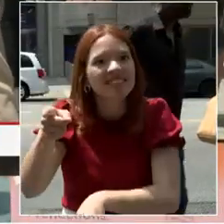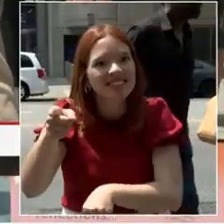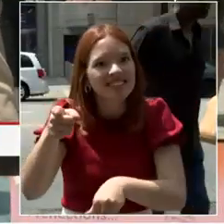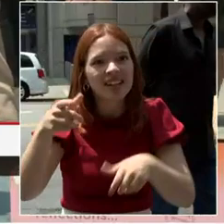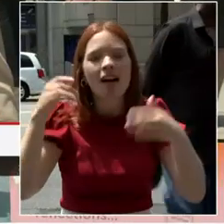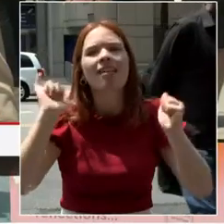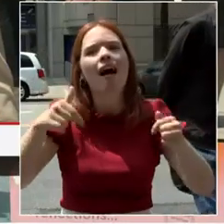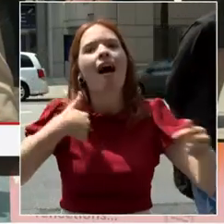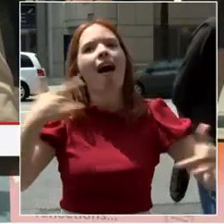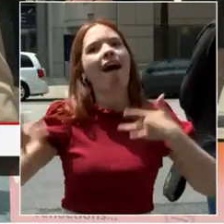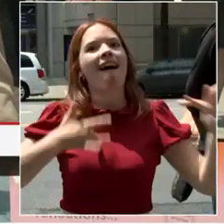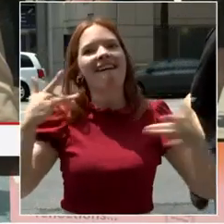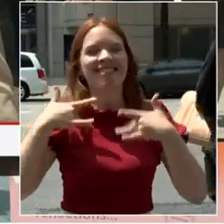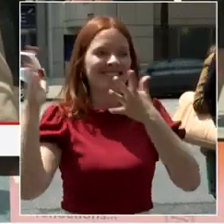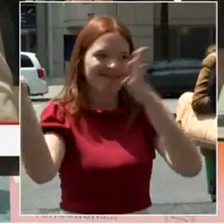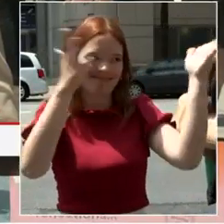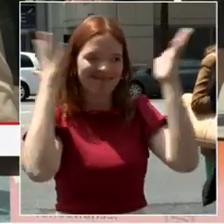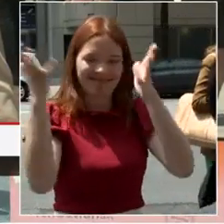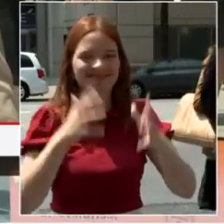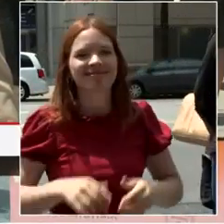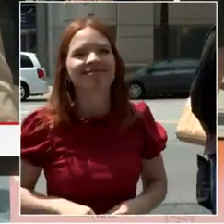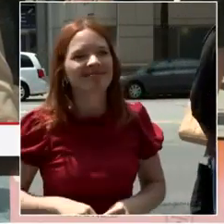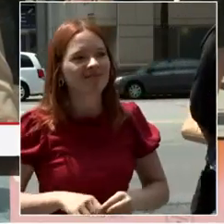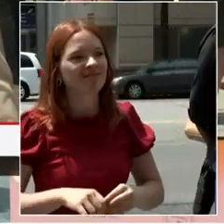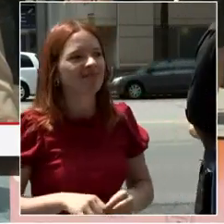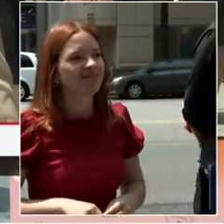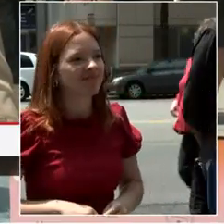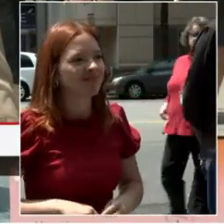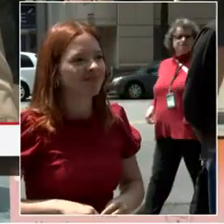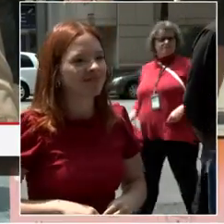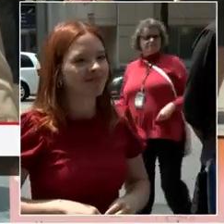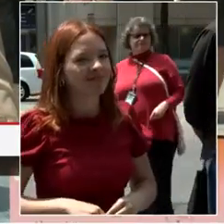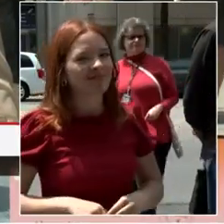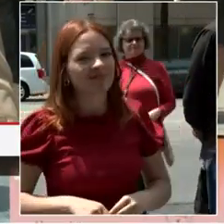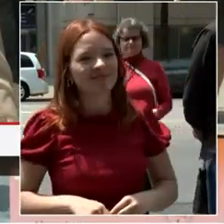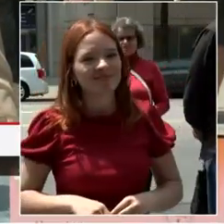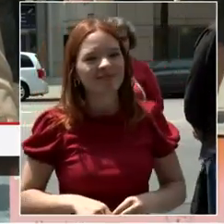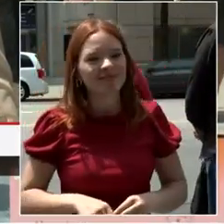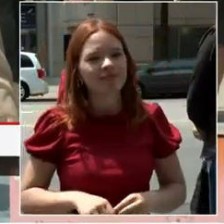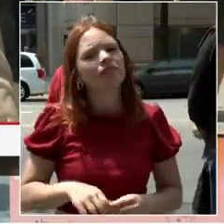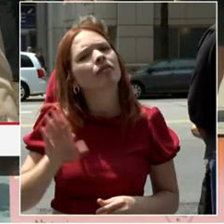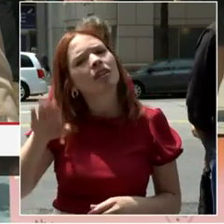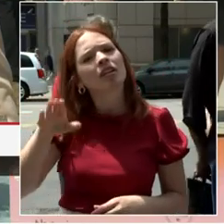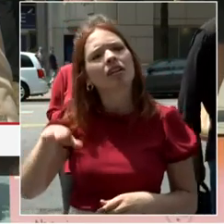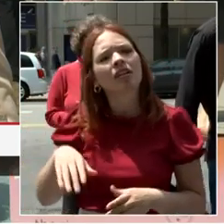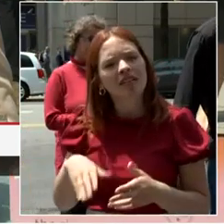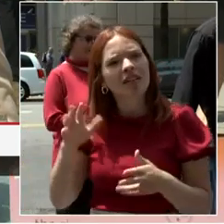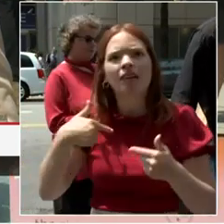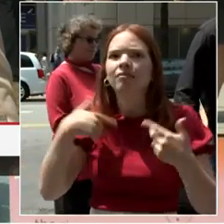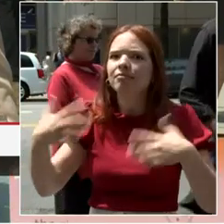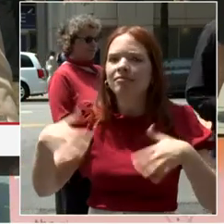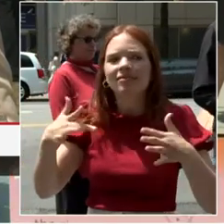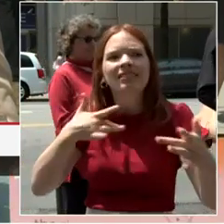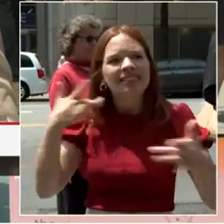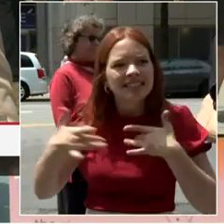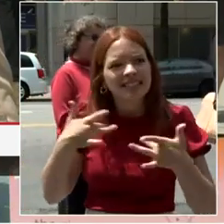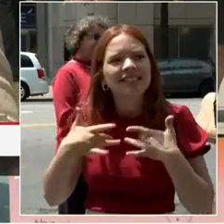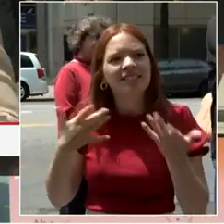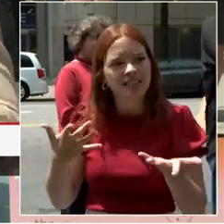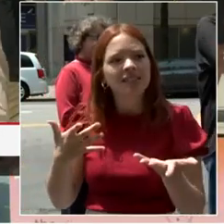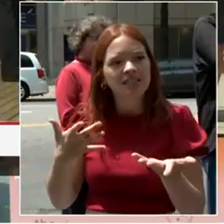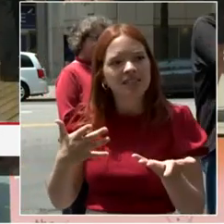Development as well. I feel sad for so many of my neighbors